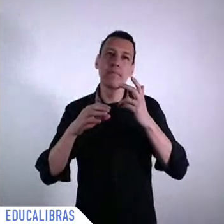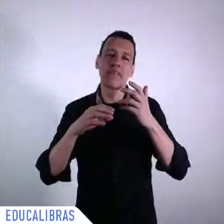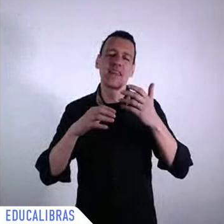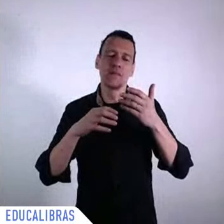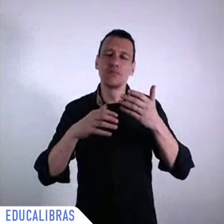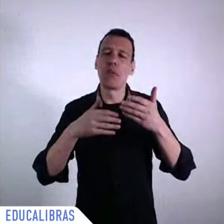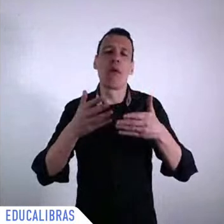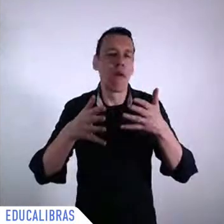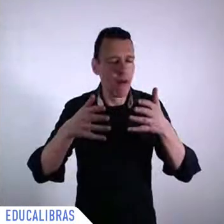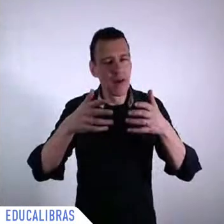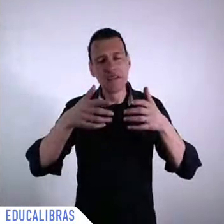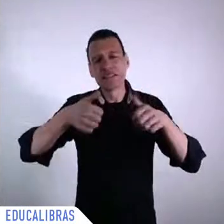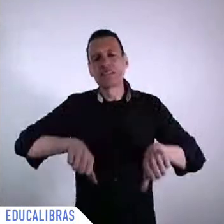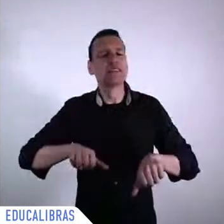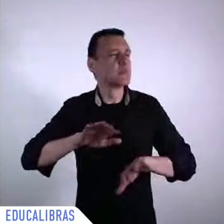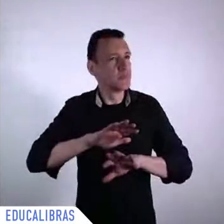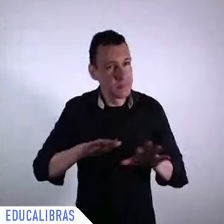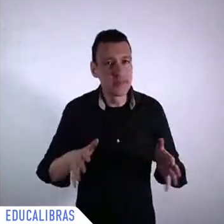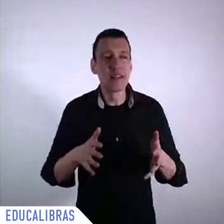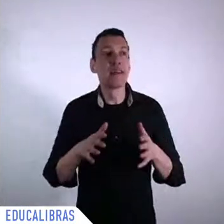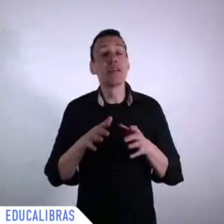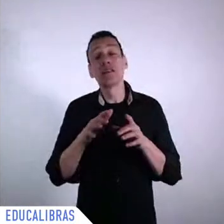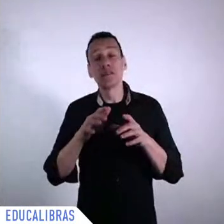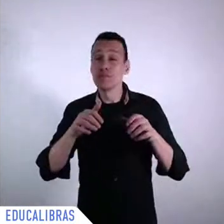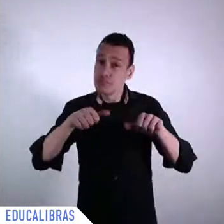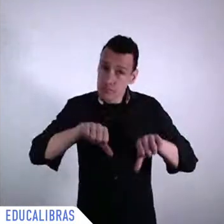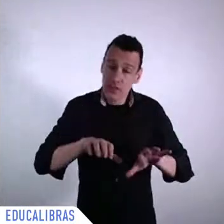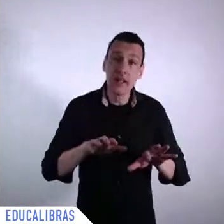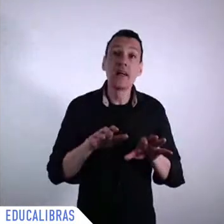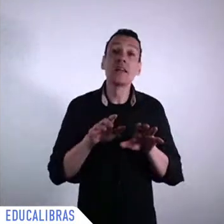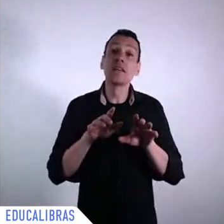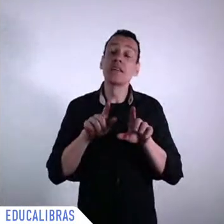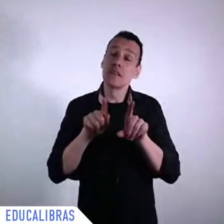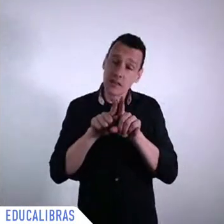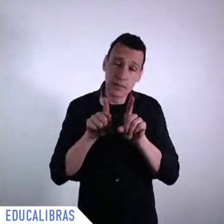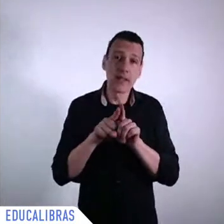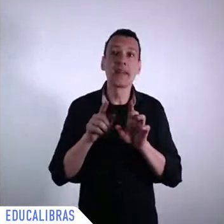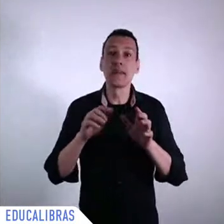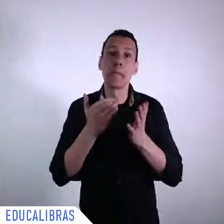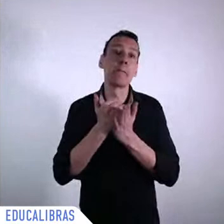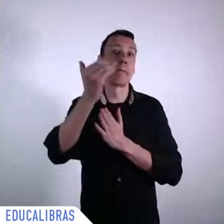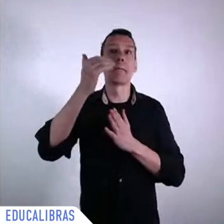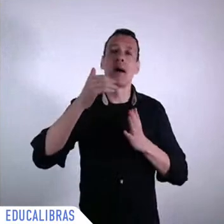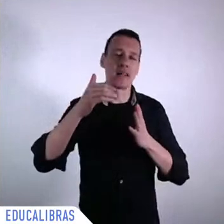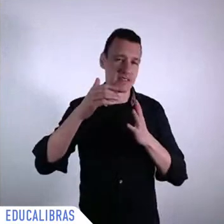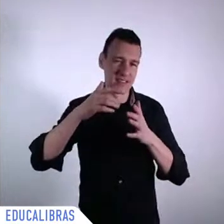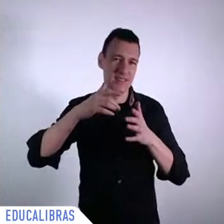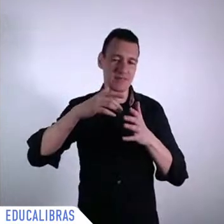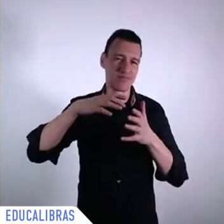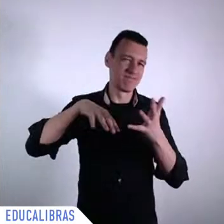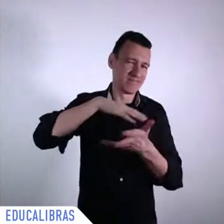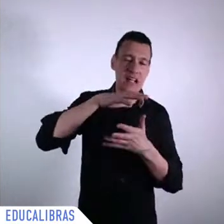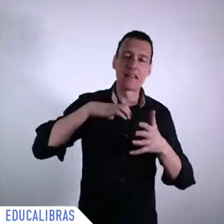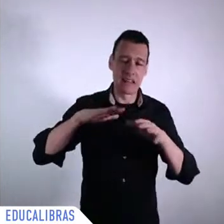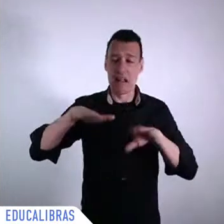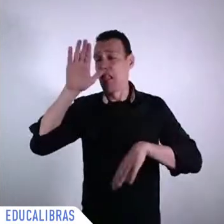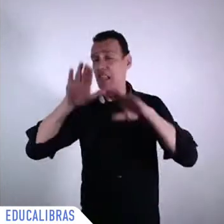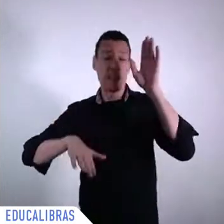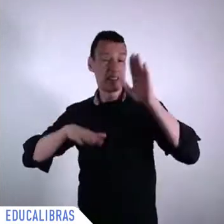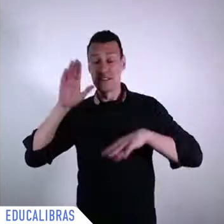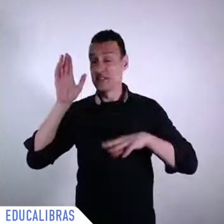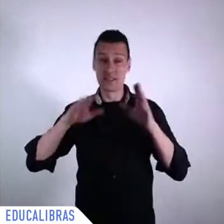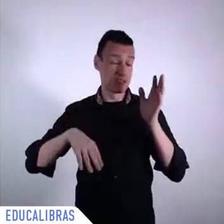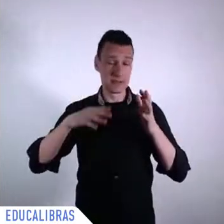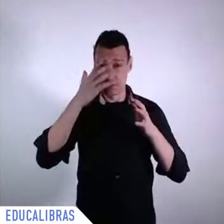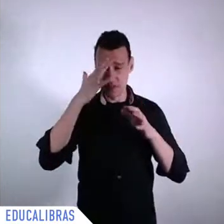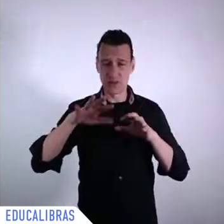that is why I think that now is the time indeed to say that progress does not have a meaning if it